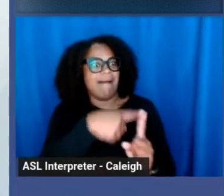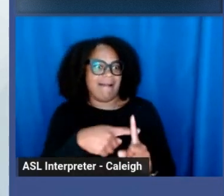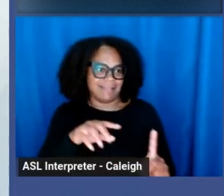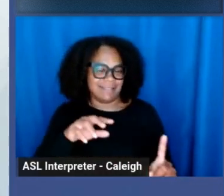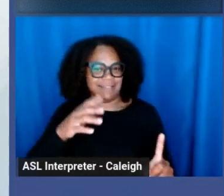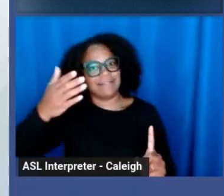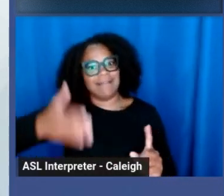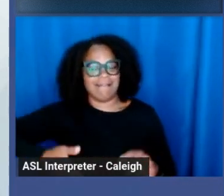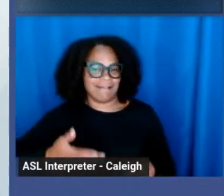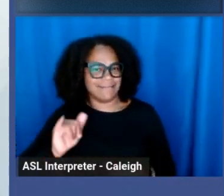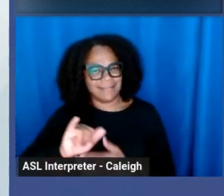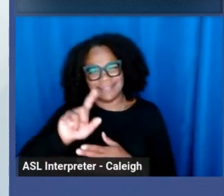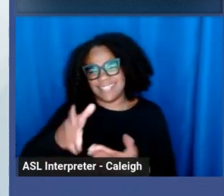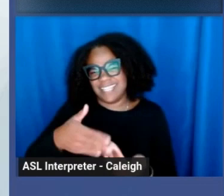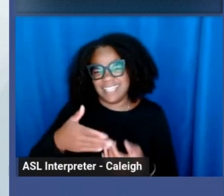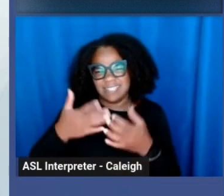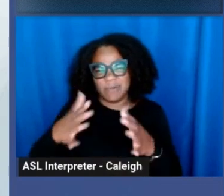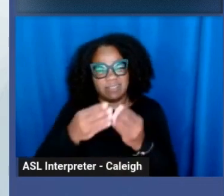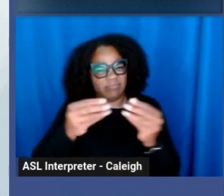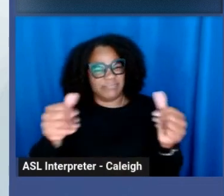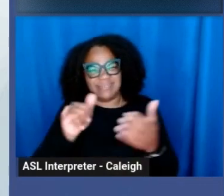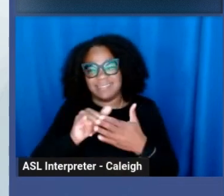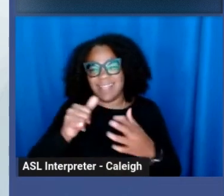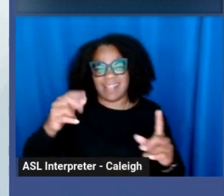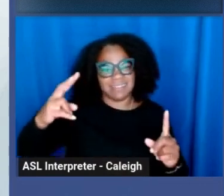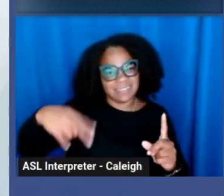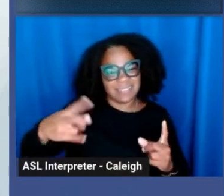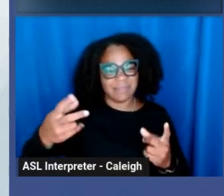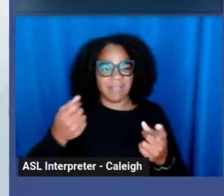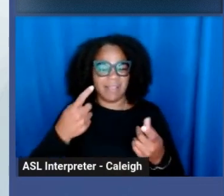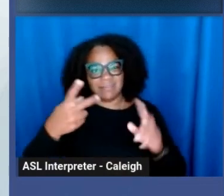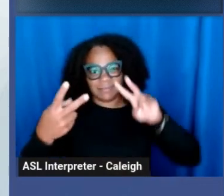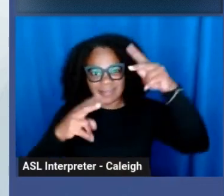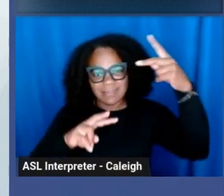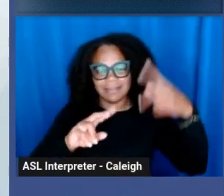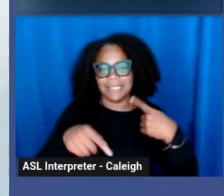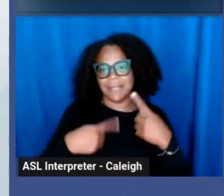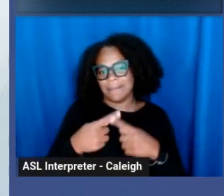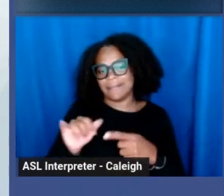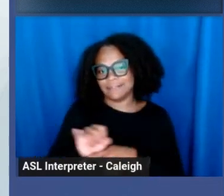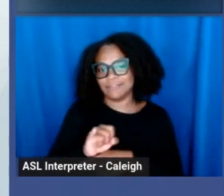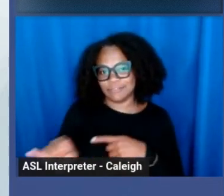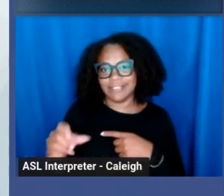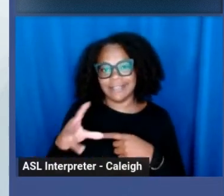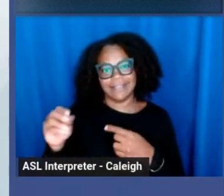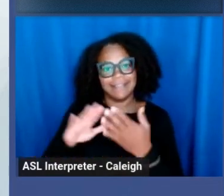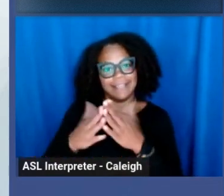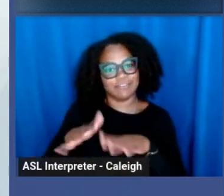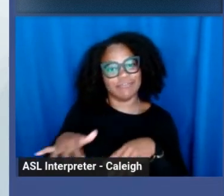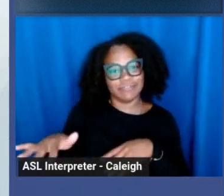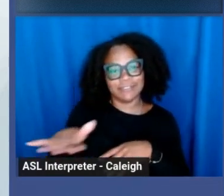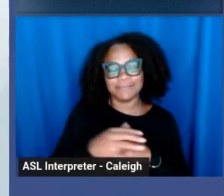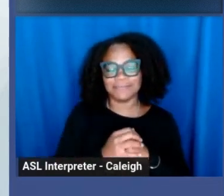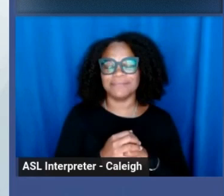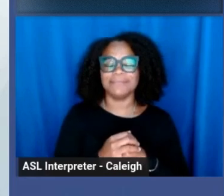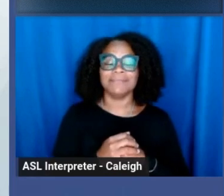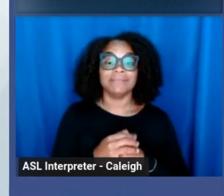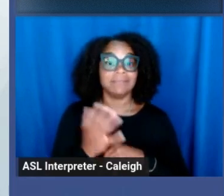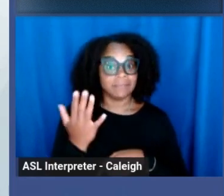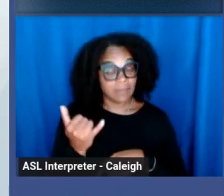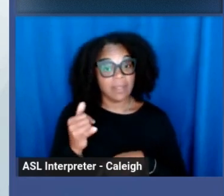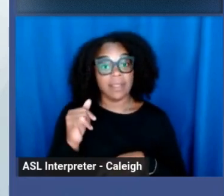to address all the stigma and misconceptions around the community and things like that because